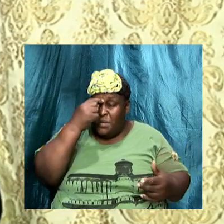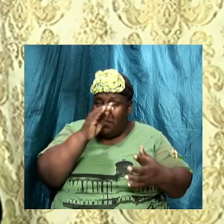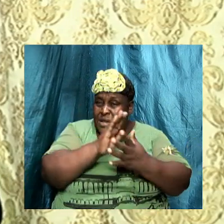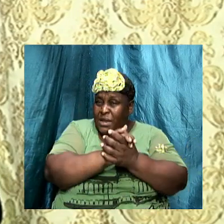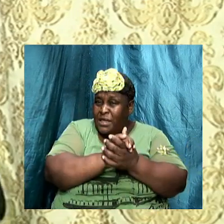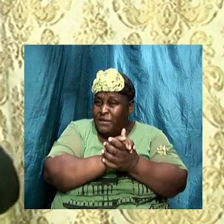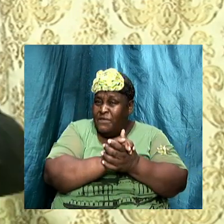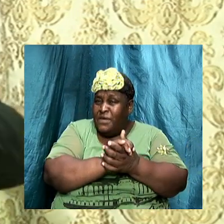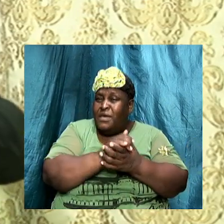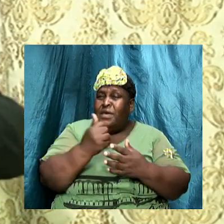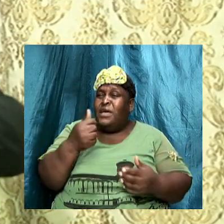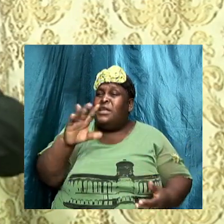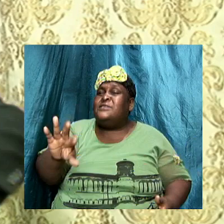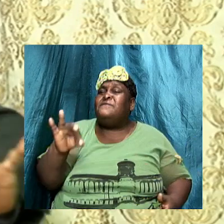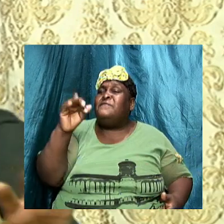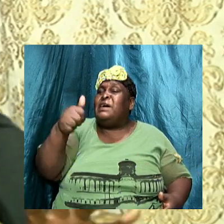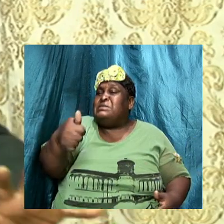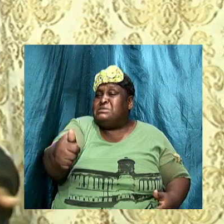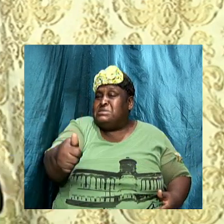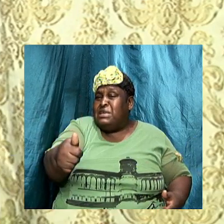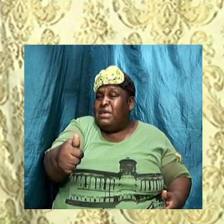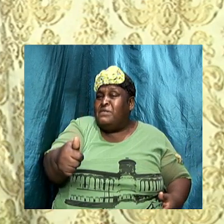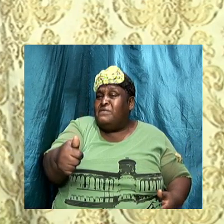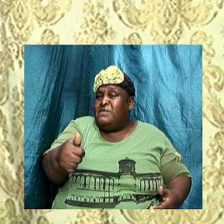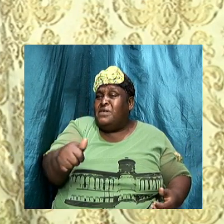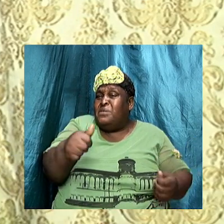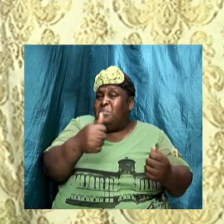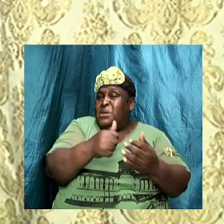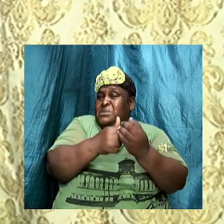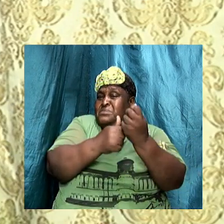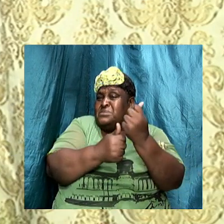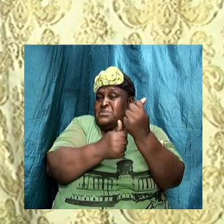ourselves drifting from the Lord